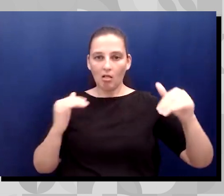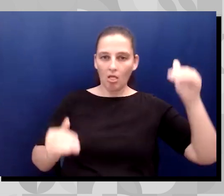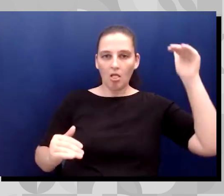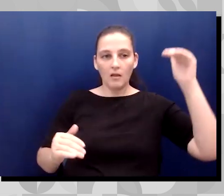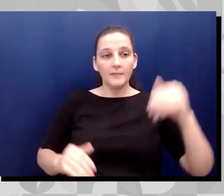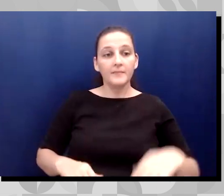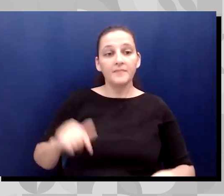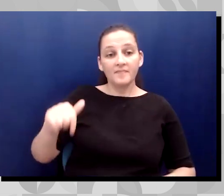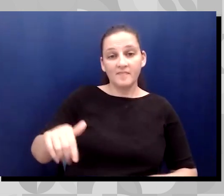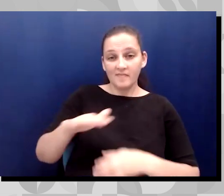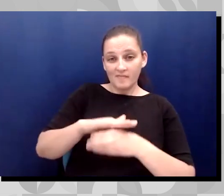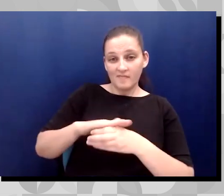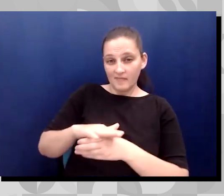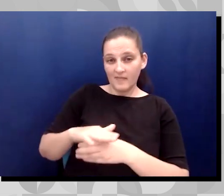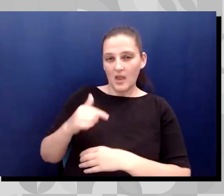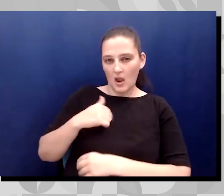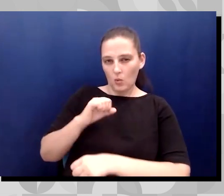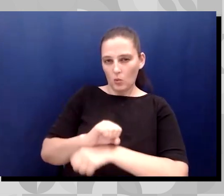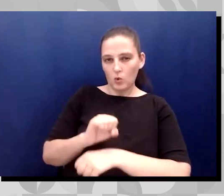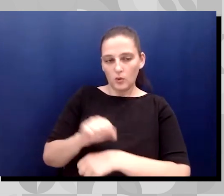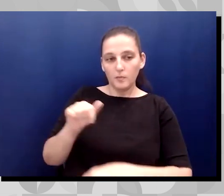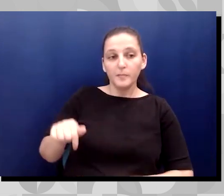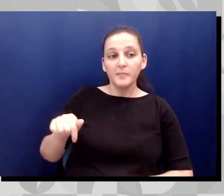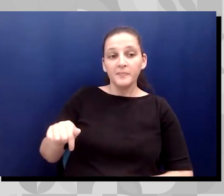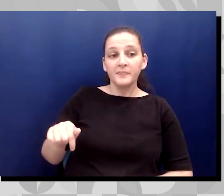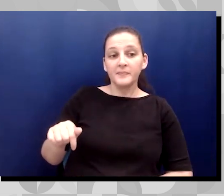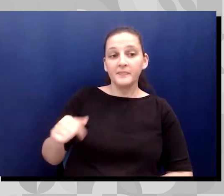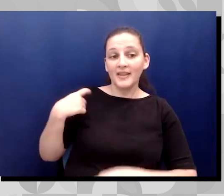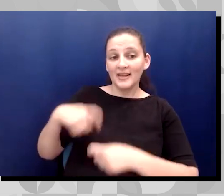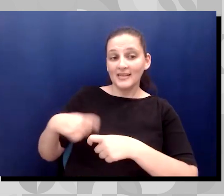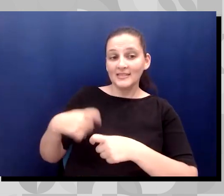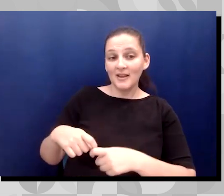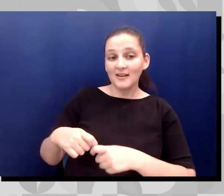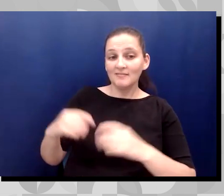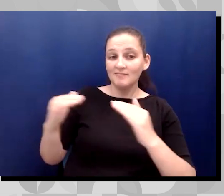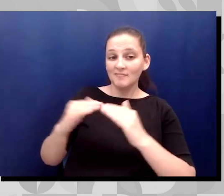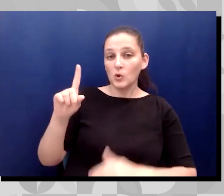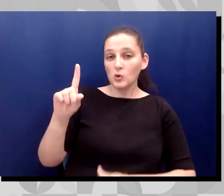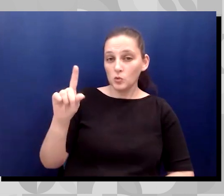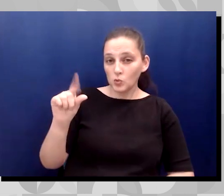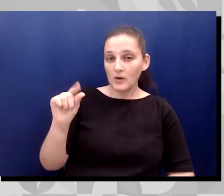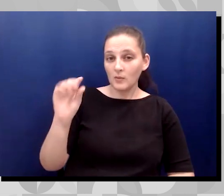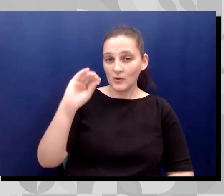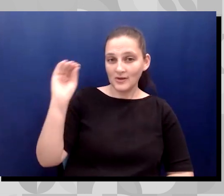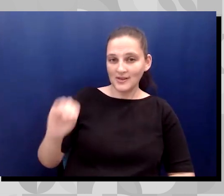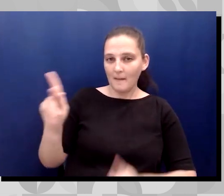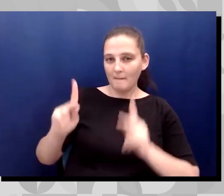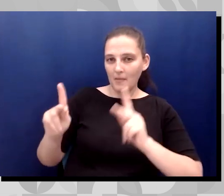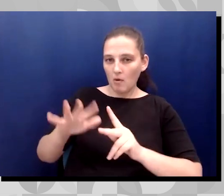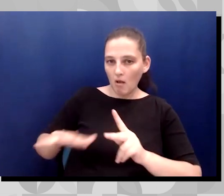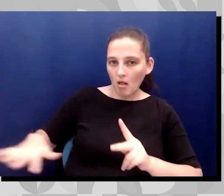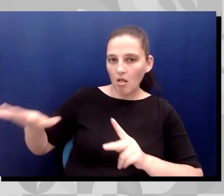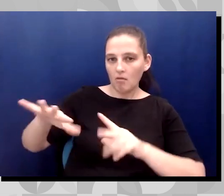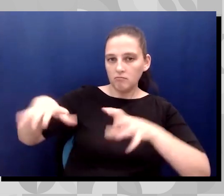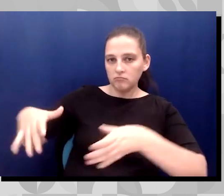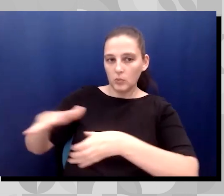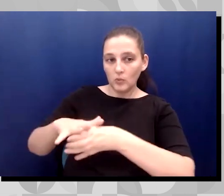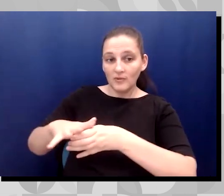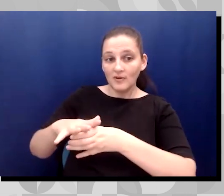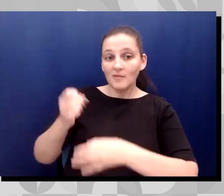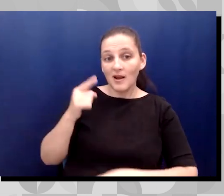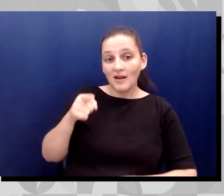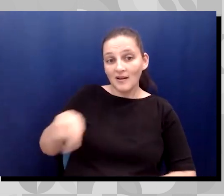I work, Hispanics make up 20% of the county population, yet only 7% of the people receiving